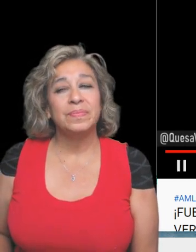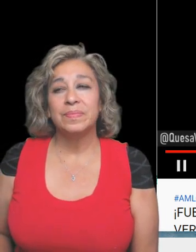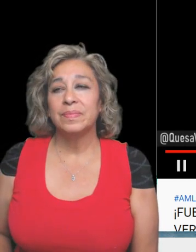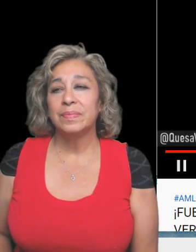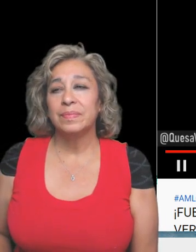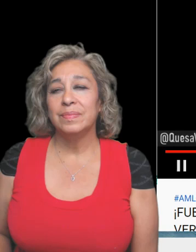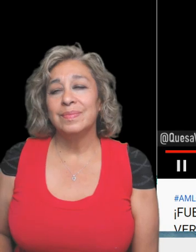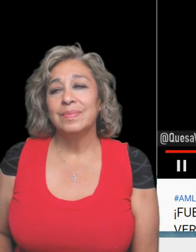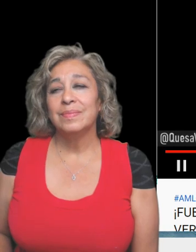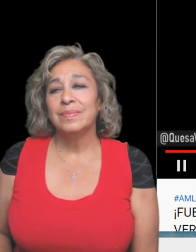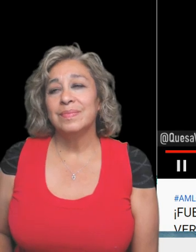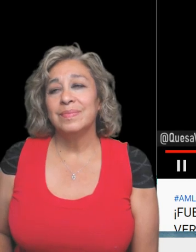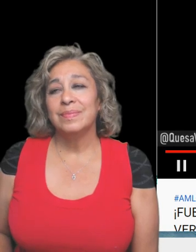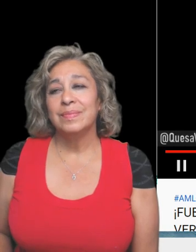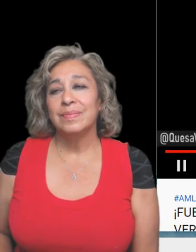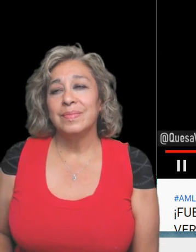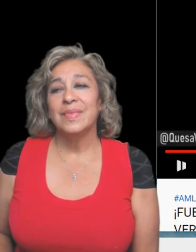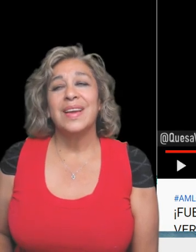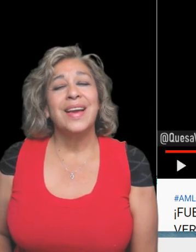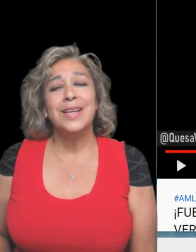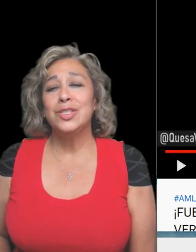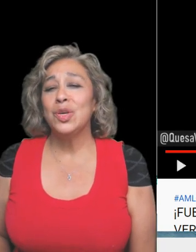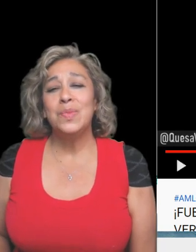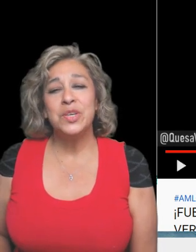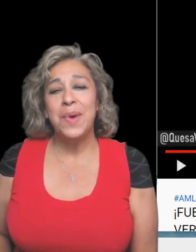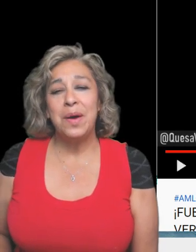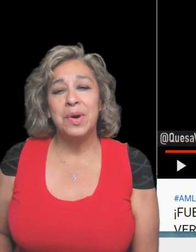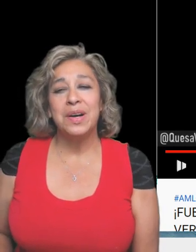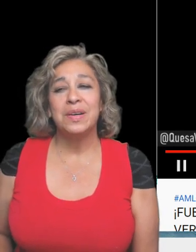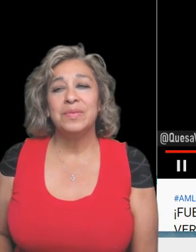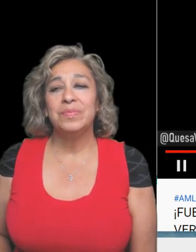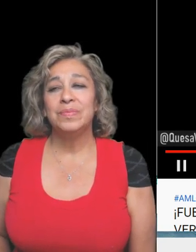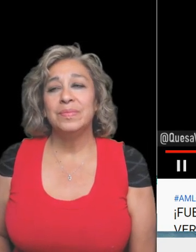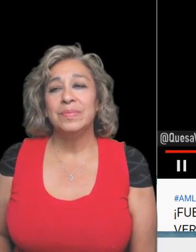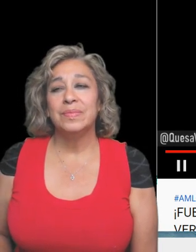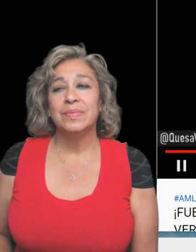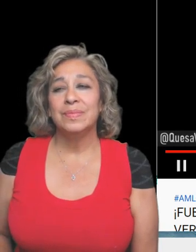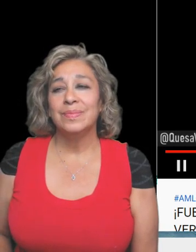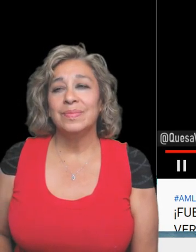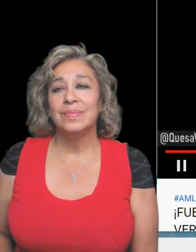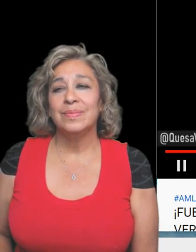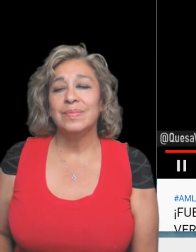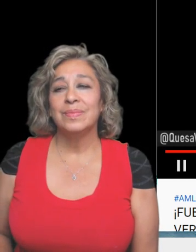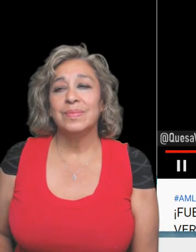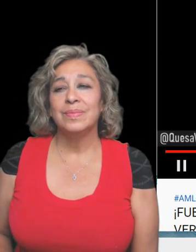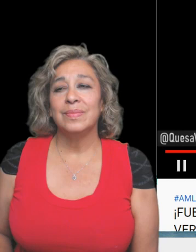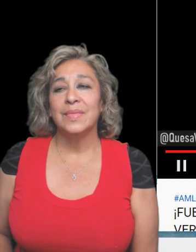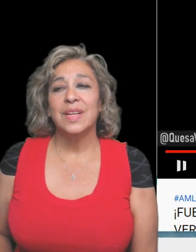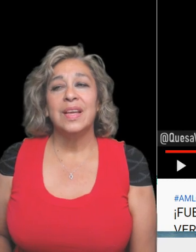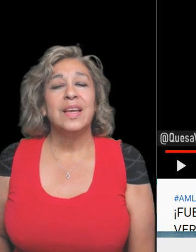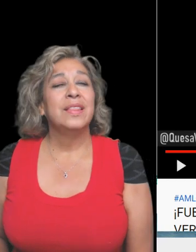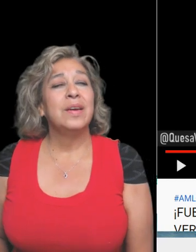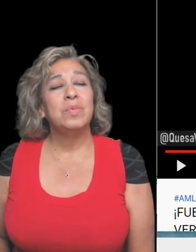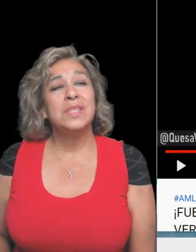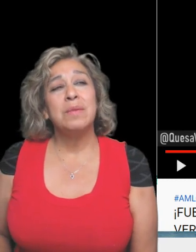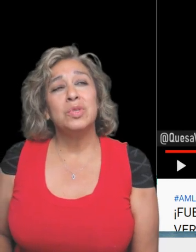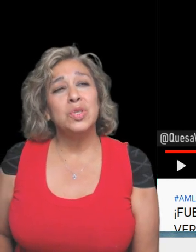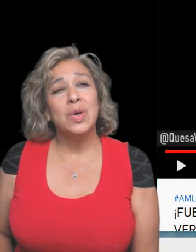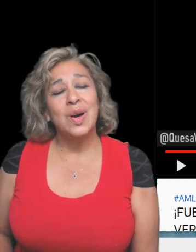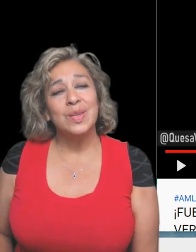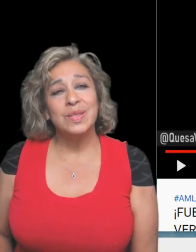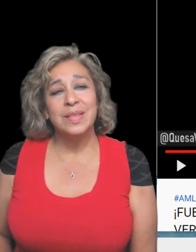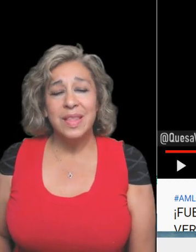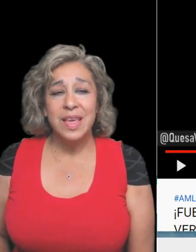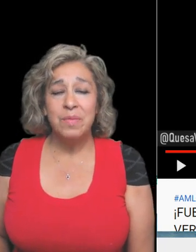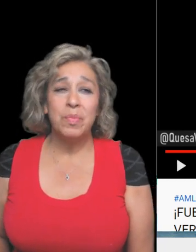Una sola persona. Tenía tanto poder. Had so much power. Como para hacer que se aumentara el precio de la gasolina. así. That was able